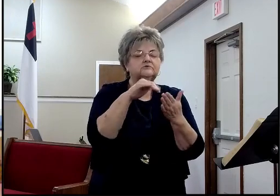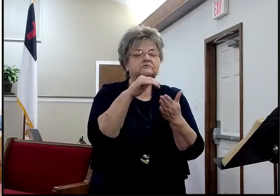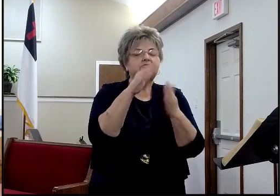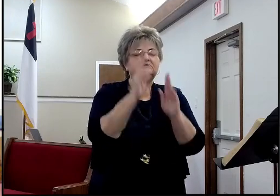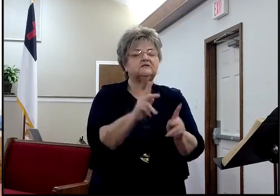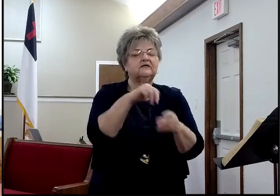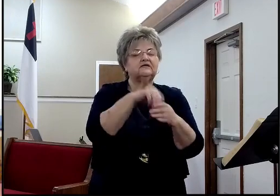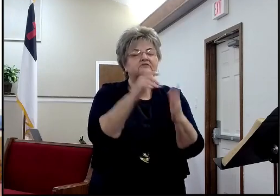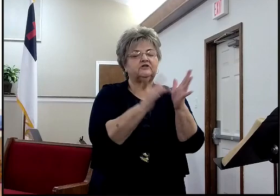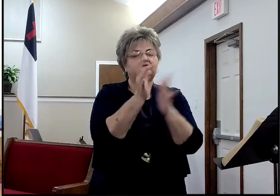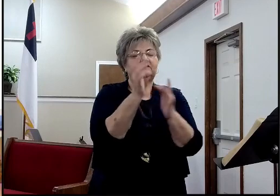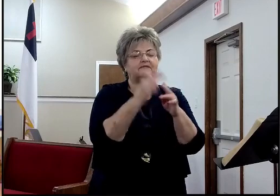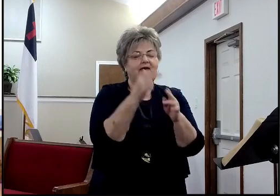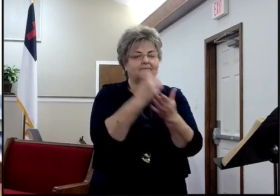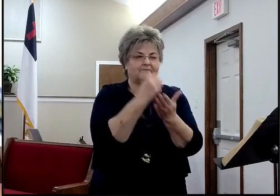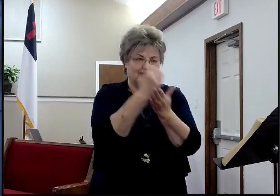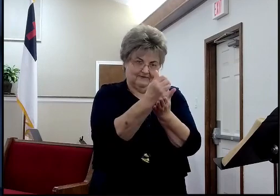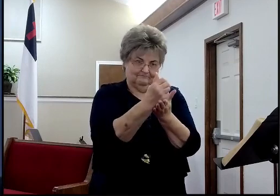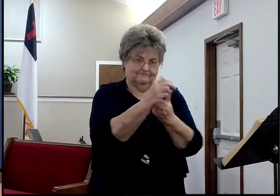Amen.